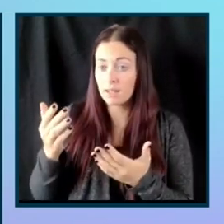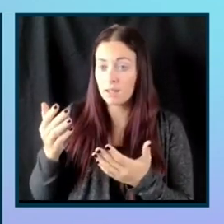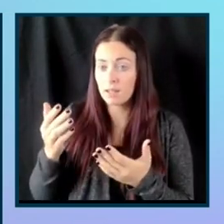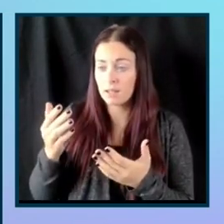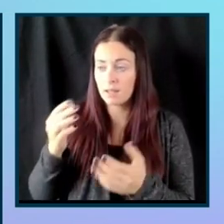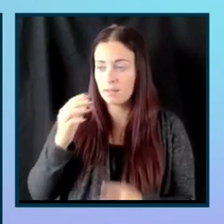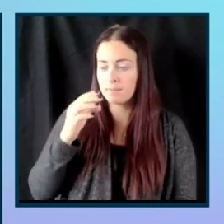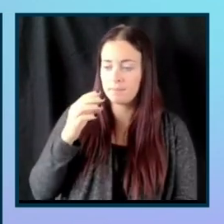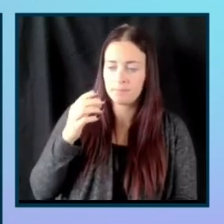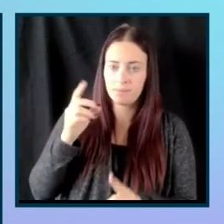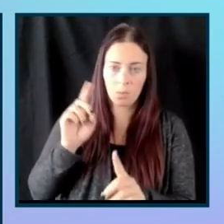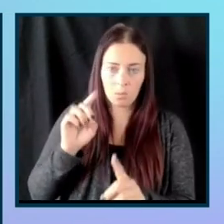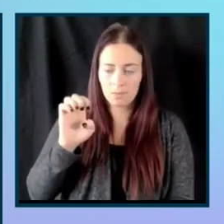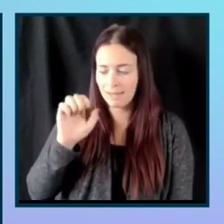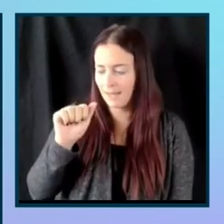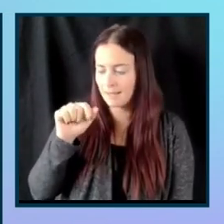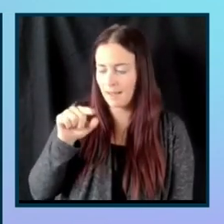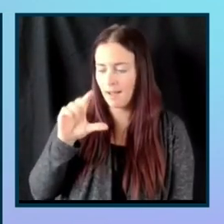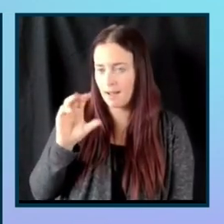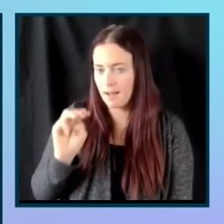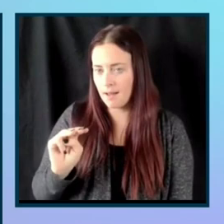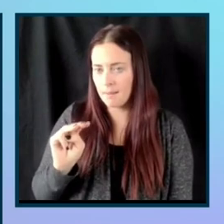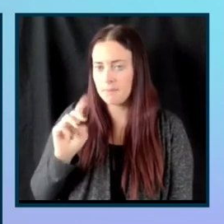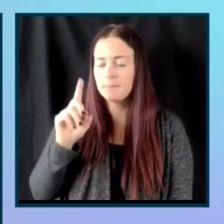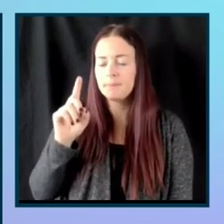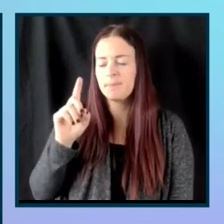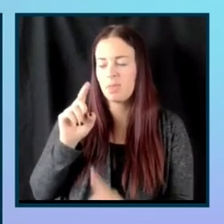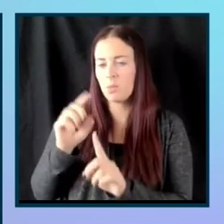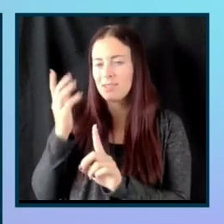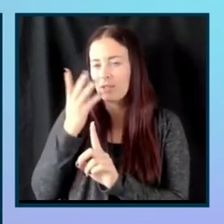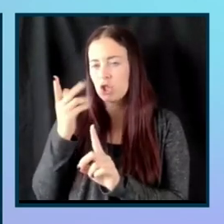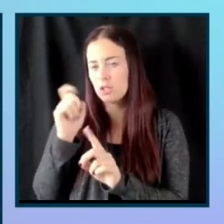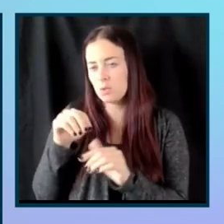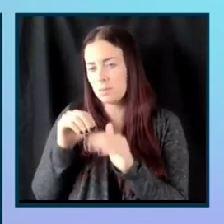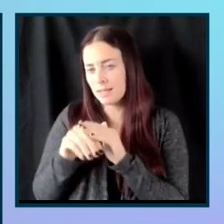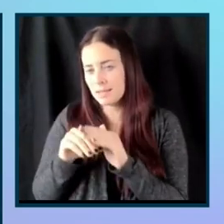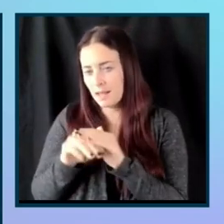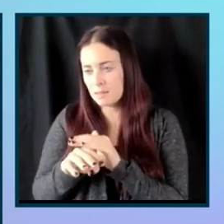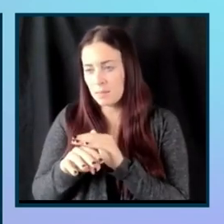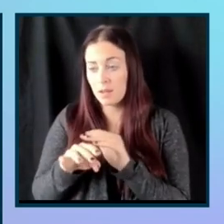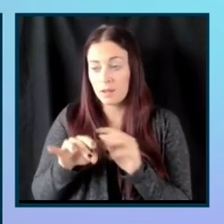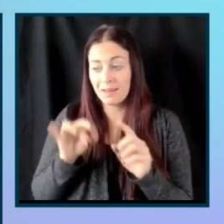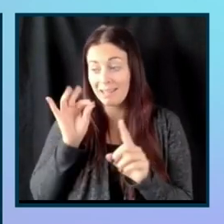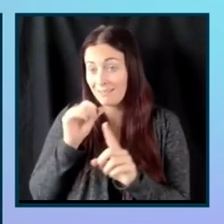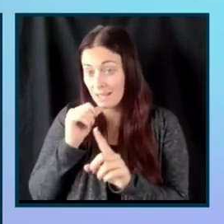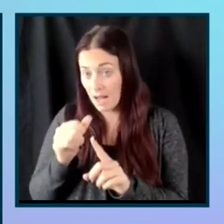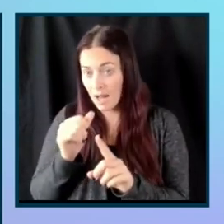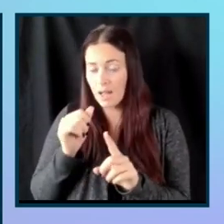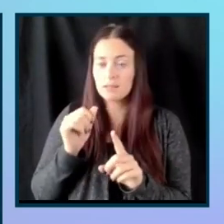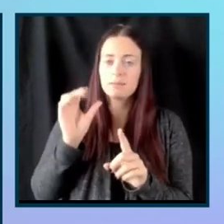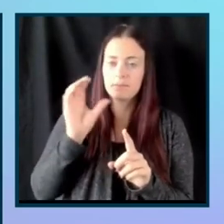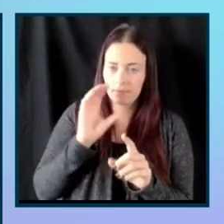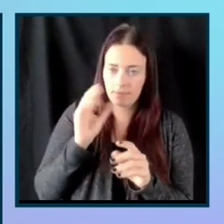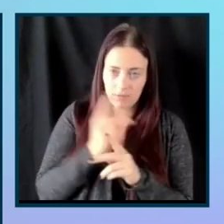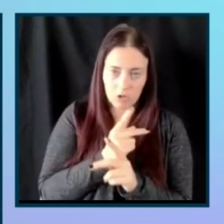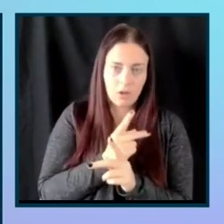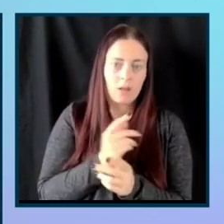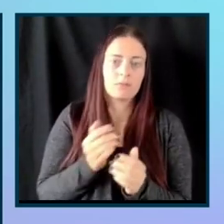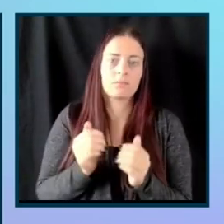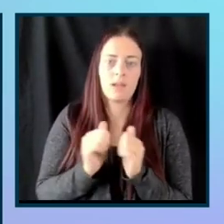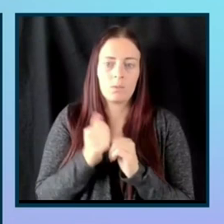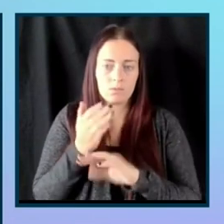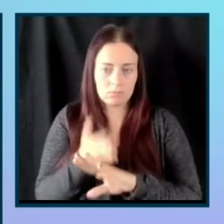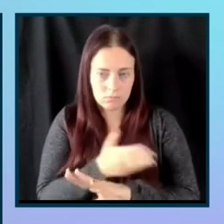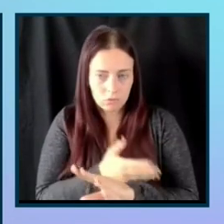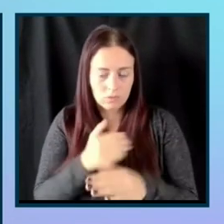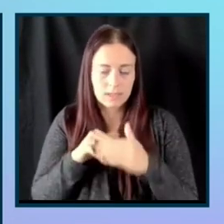.com. So exploring different opportunities for them, exploring different opportunities for people to learn about gaming